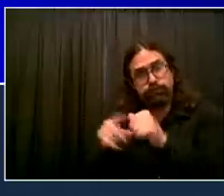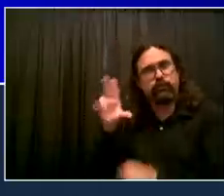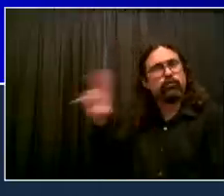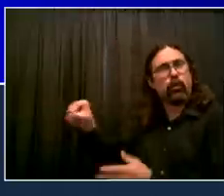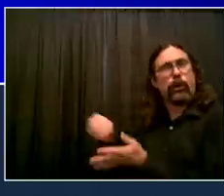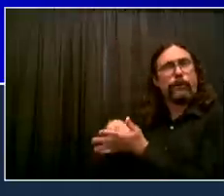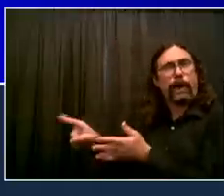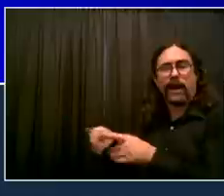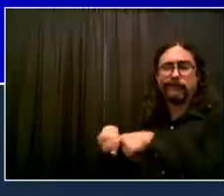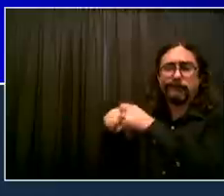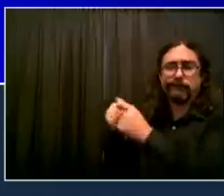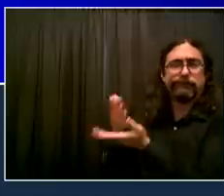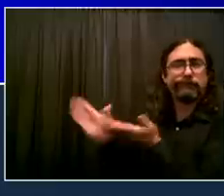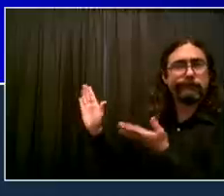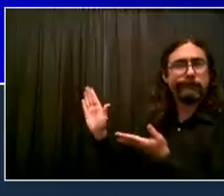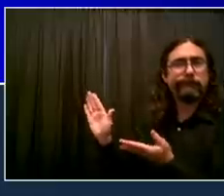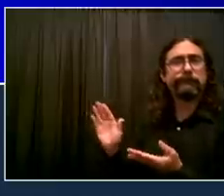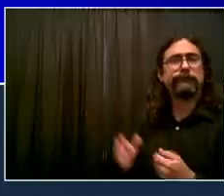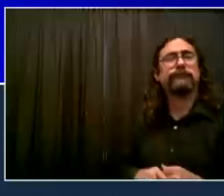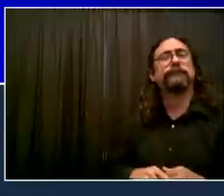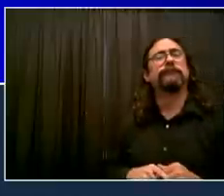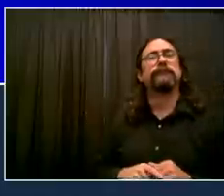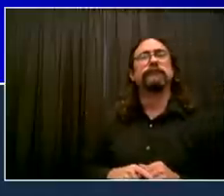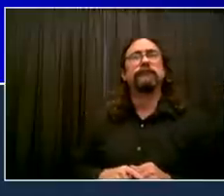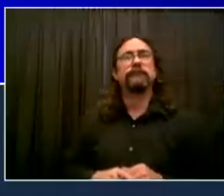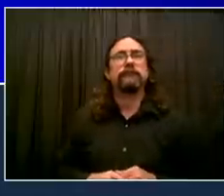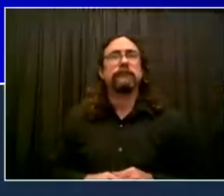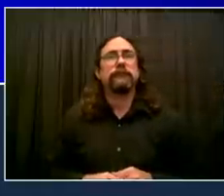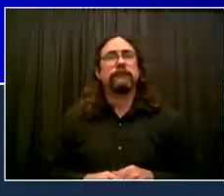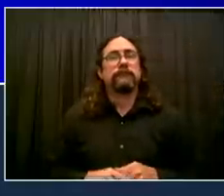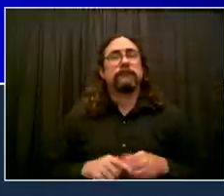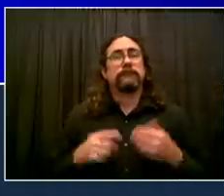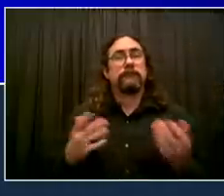in the jails was over 7,000.